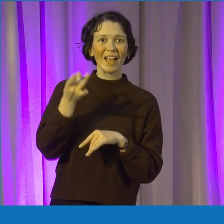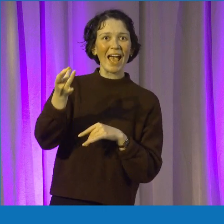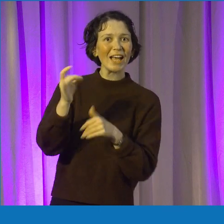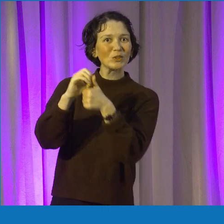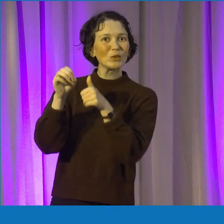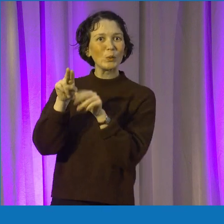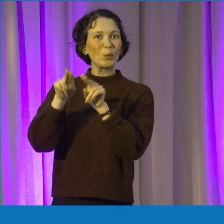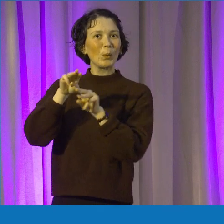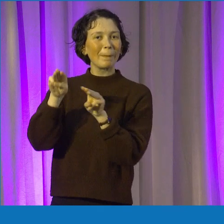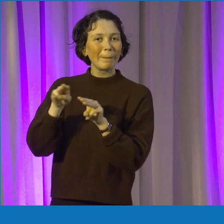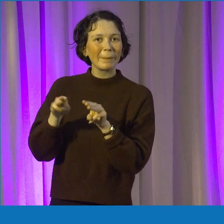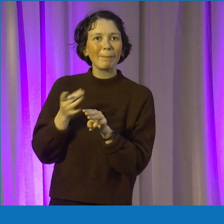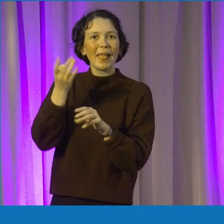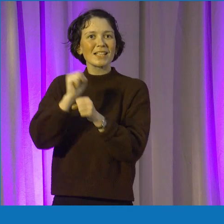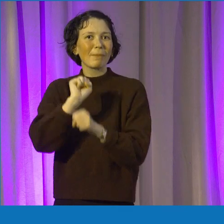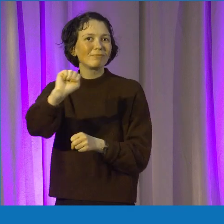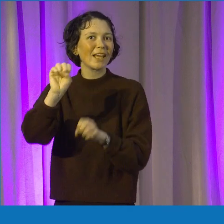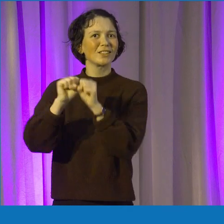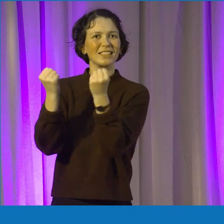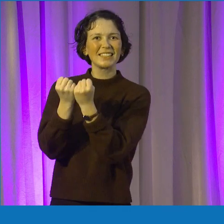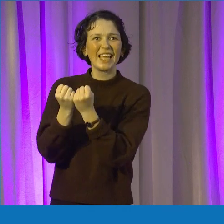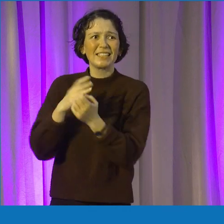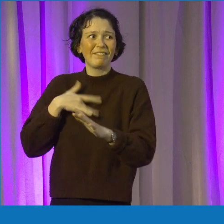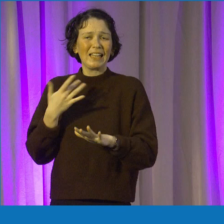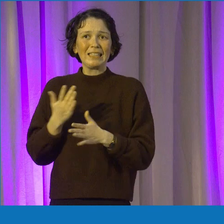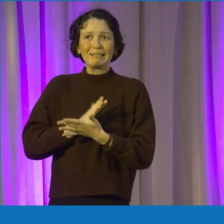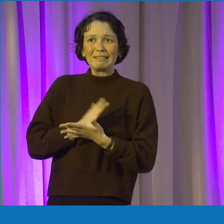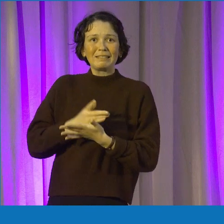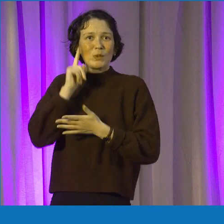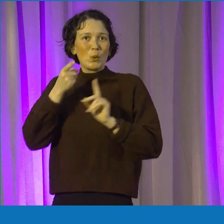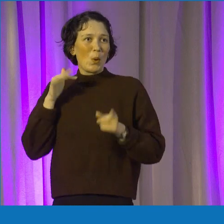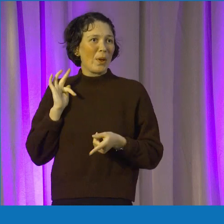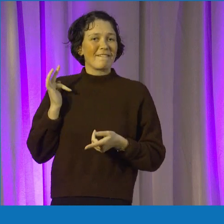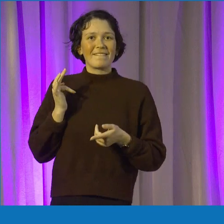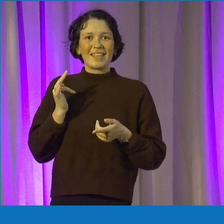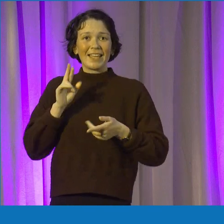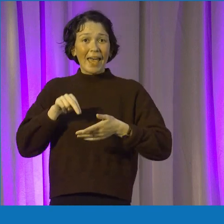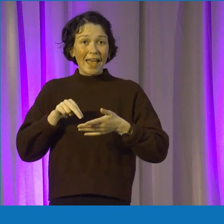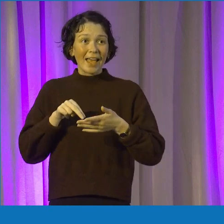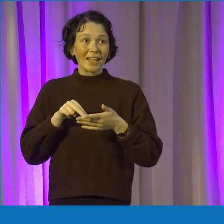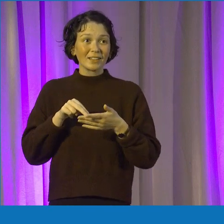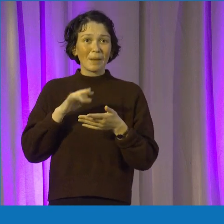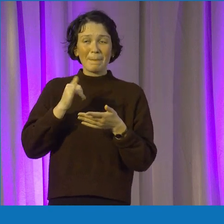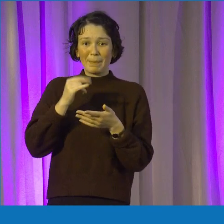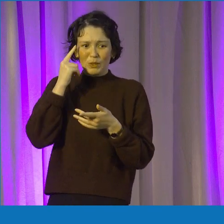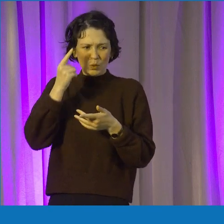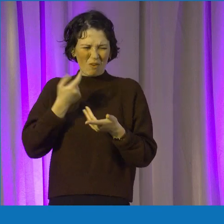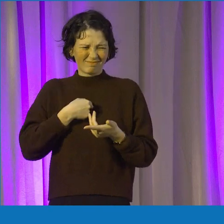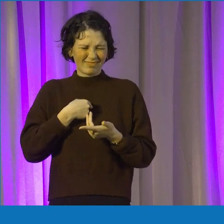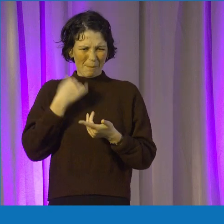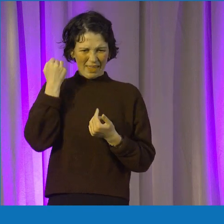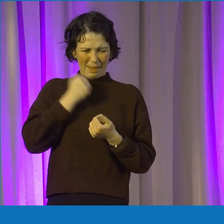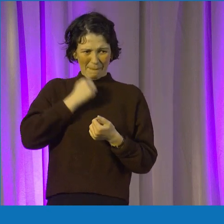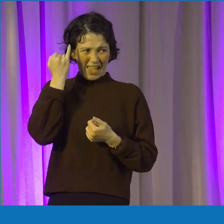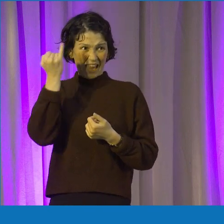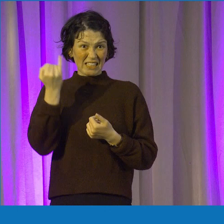all so happy to talk to people if they reach out and they're not really sure. Or if you're thinking maybe my idea wouldn't be far along enough for that, or I don't